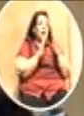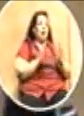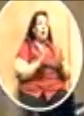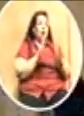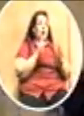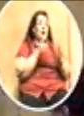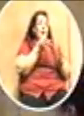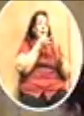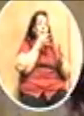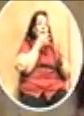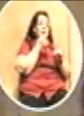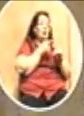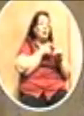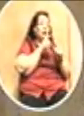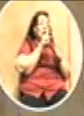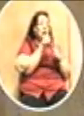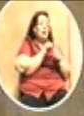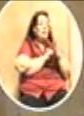First Amendment law,